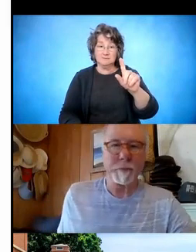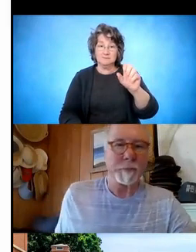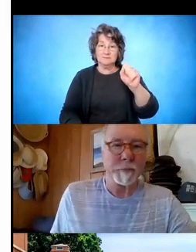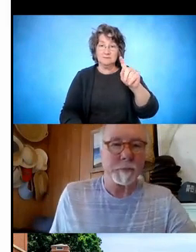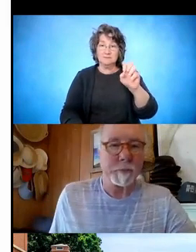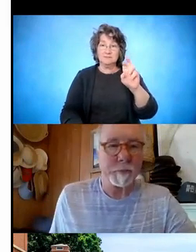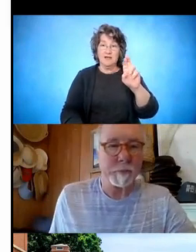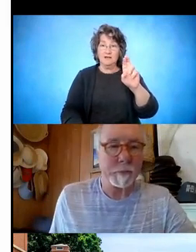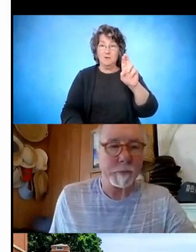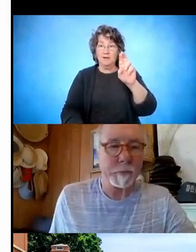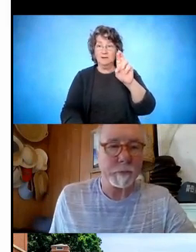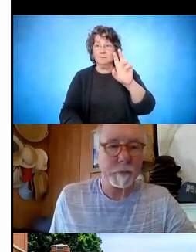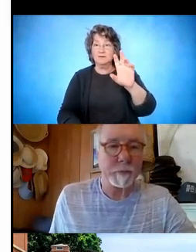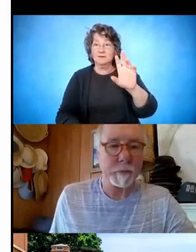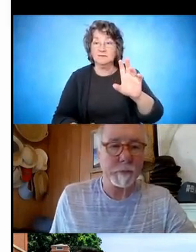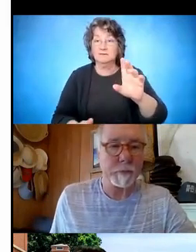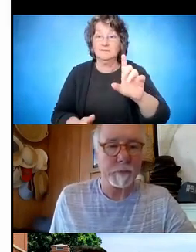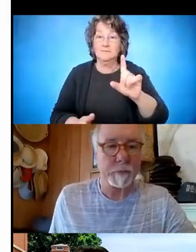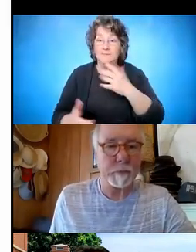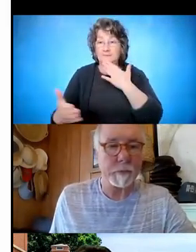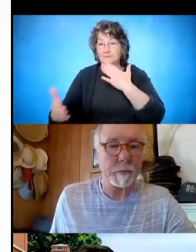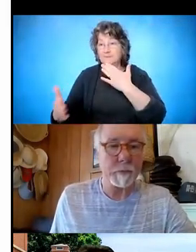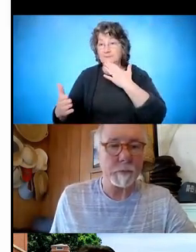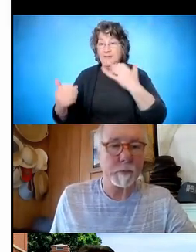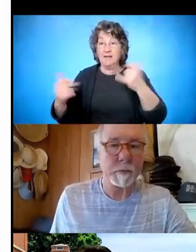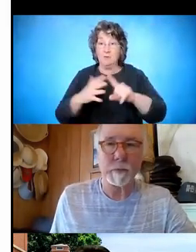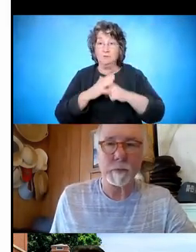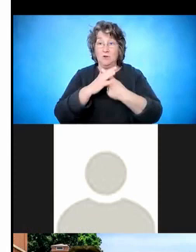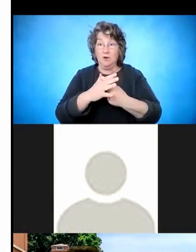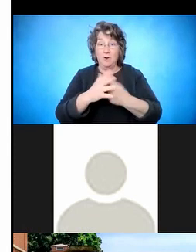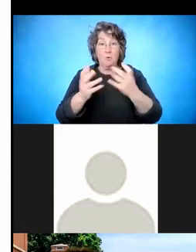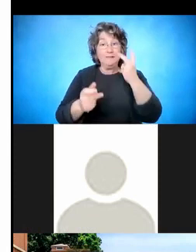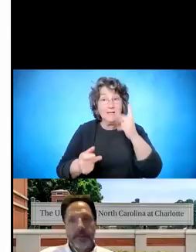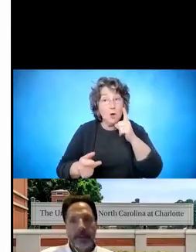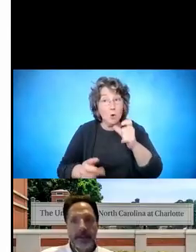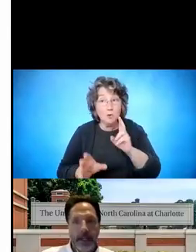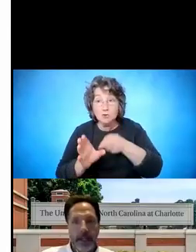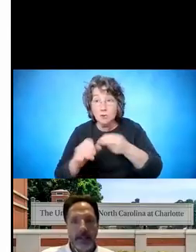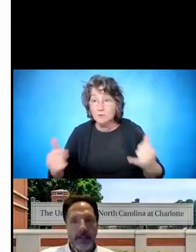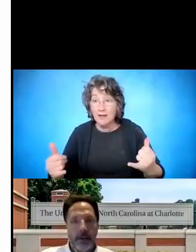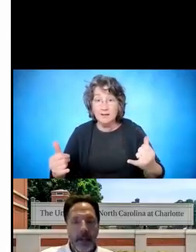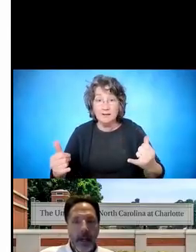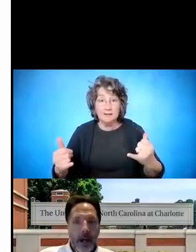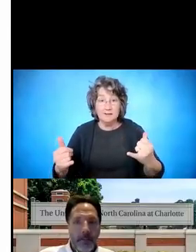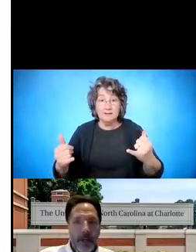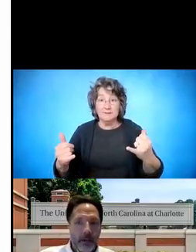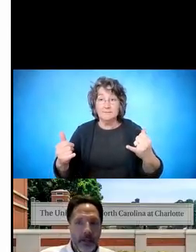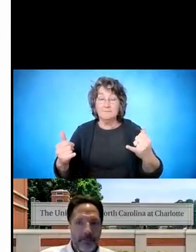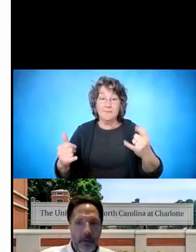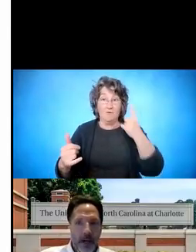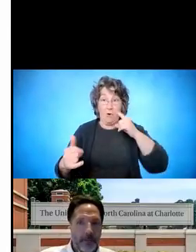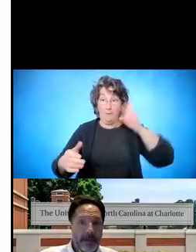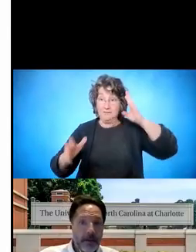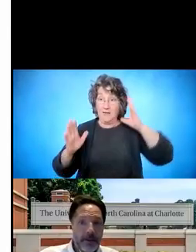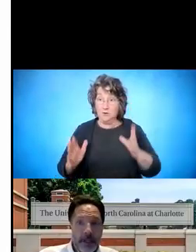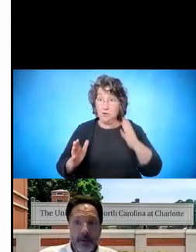Great, so much Dale, appreciate that. And as we get started, we'd like to see who is with us today. So not only